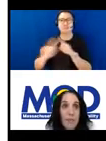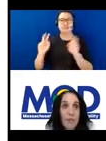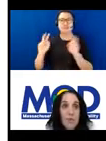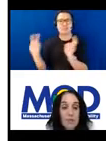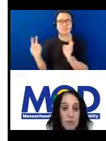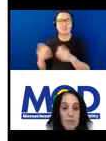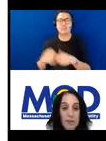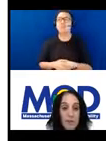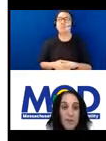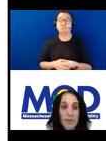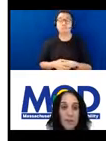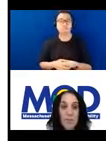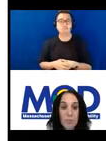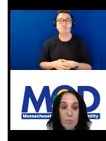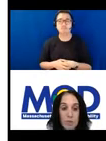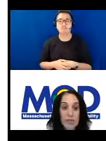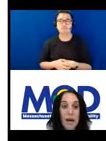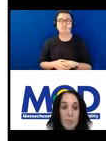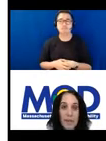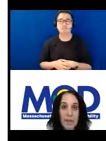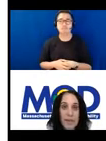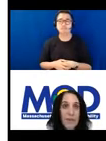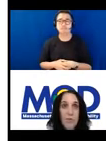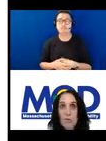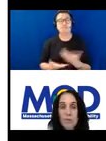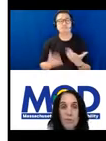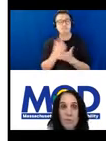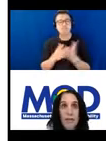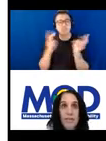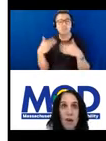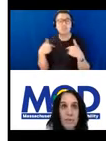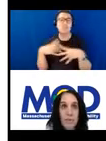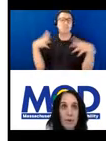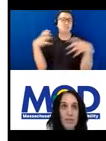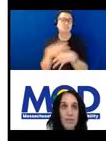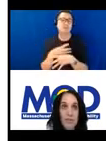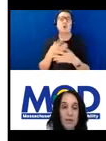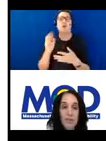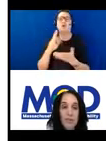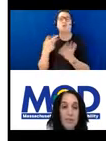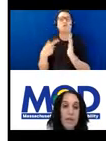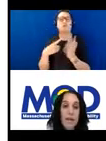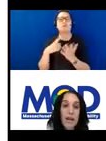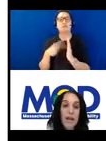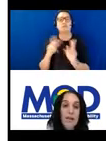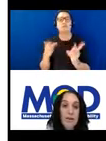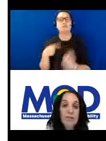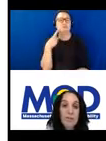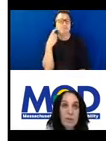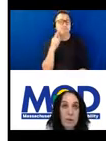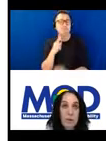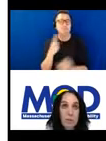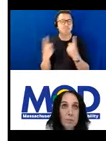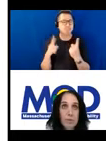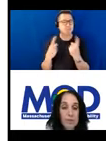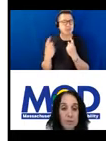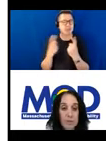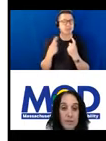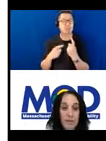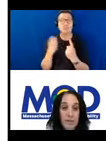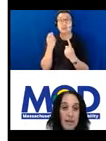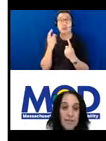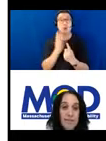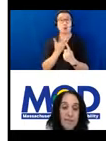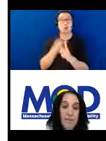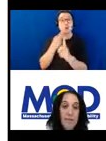mostly ones that are pretty complicated, or we people have common questions about them. And our ultimate goal in producing